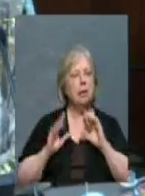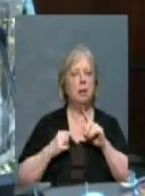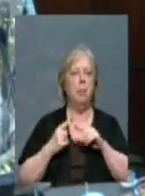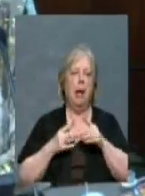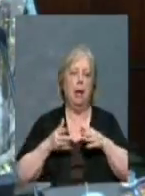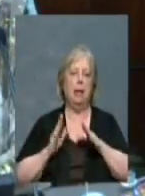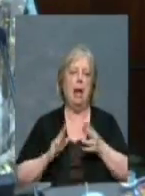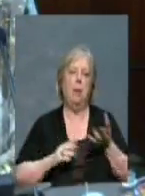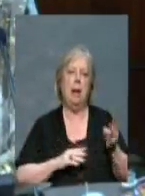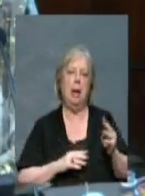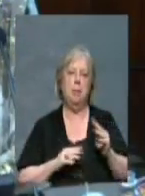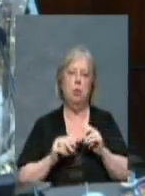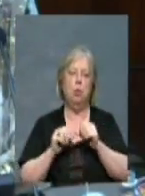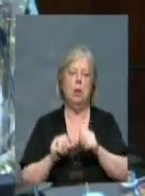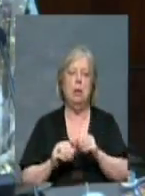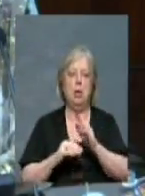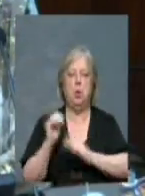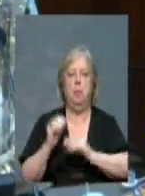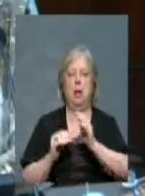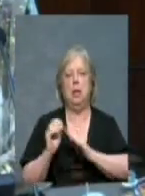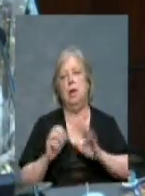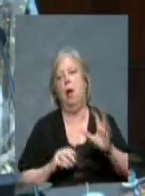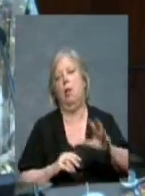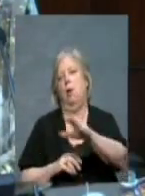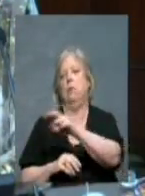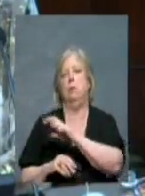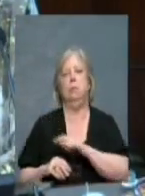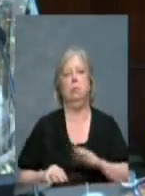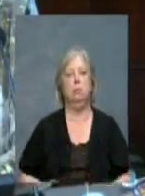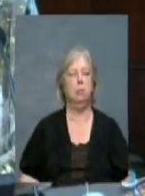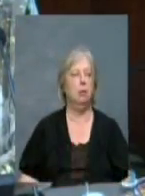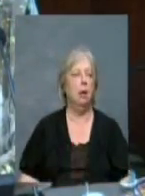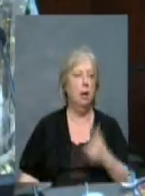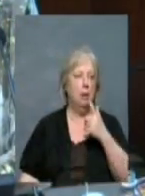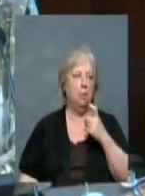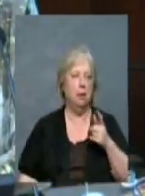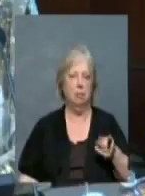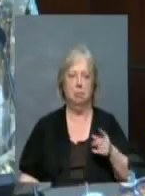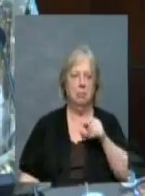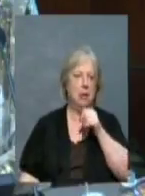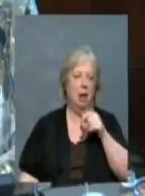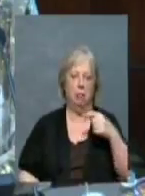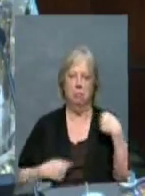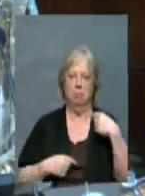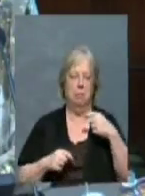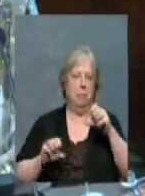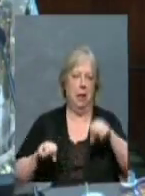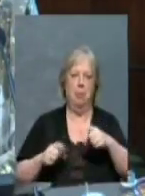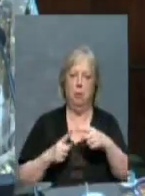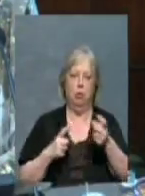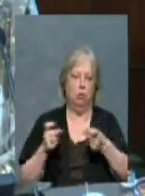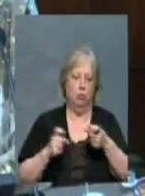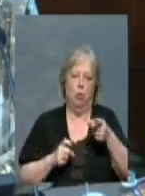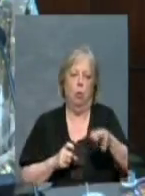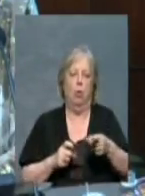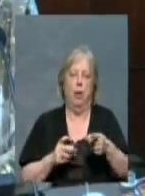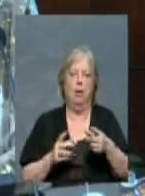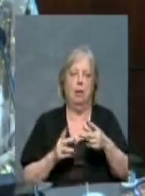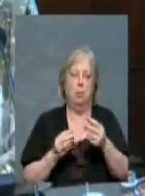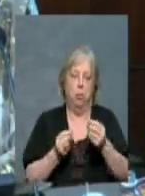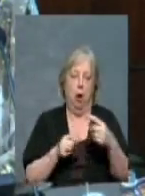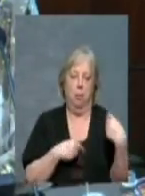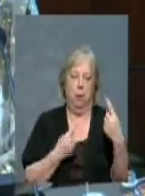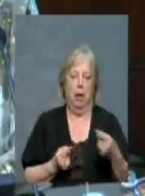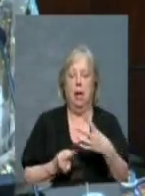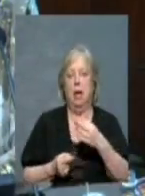to continue these just all over the place like this because he has not been able to control this particular one. And I attended the John